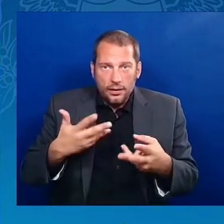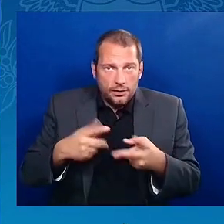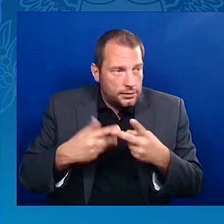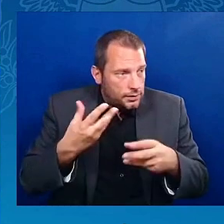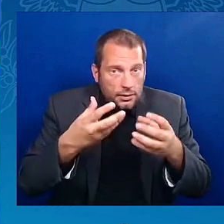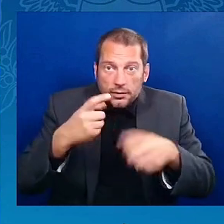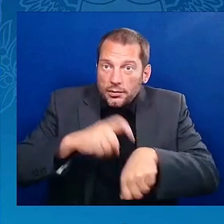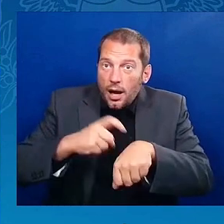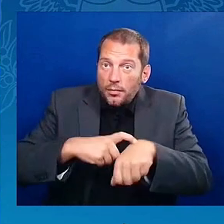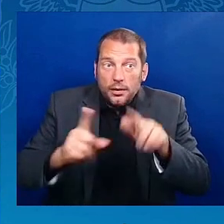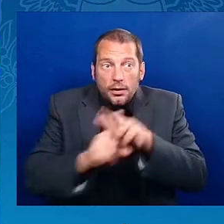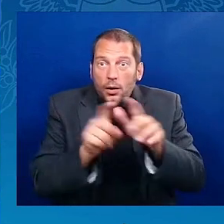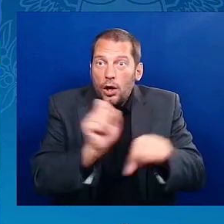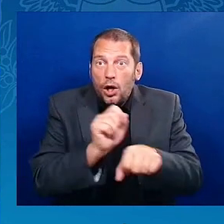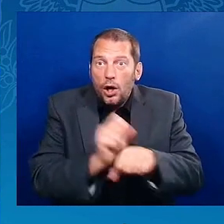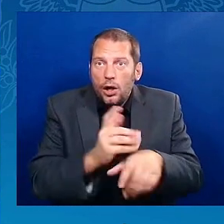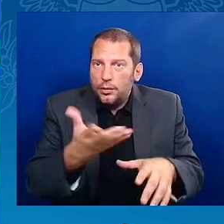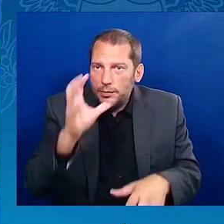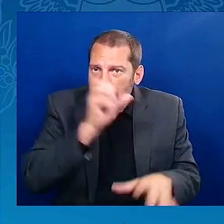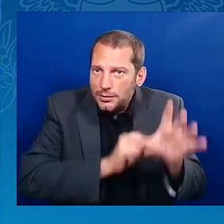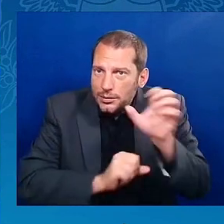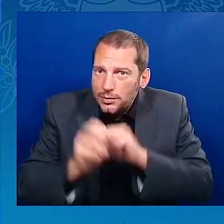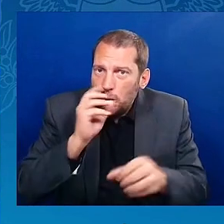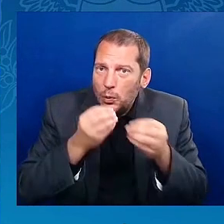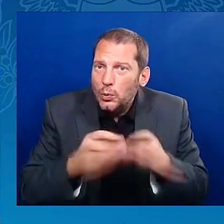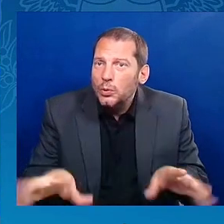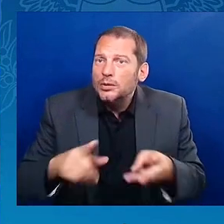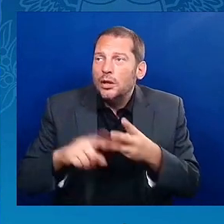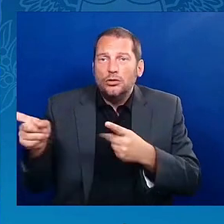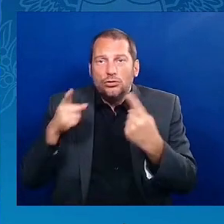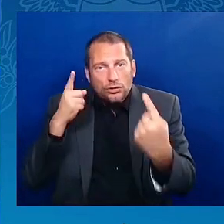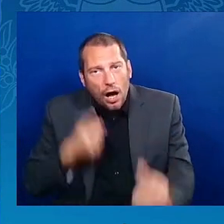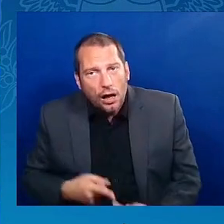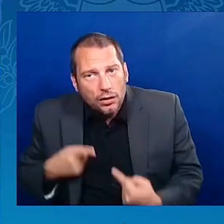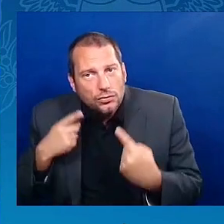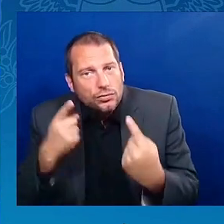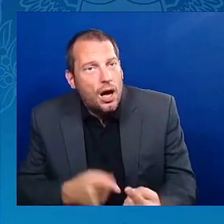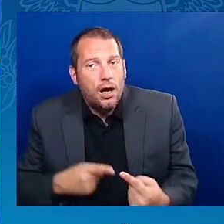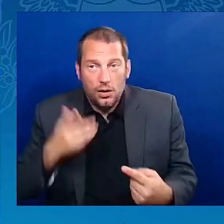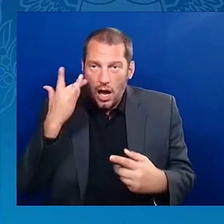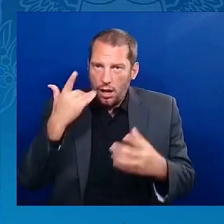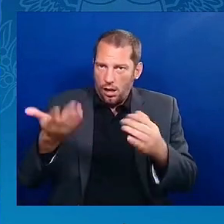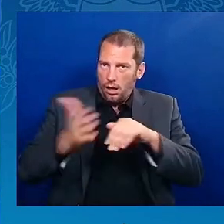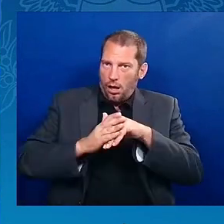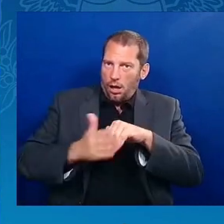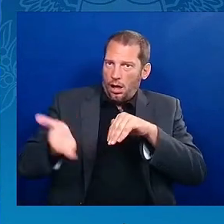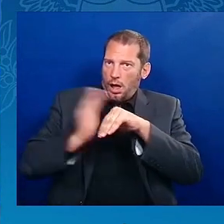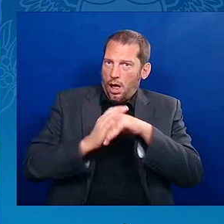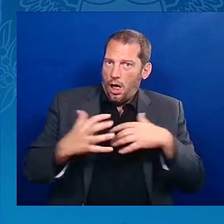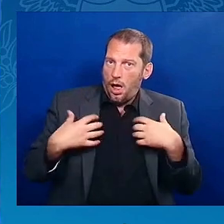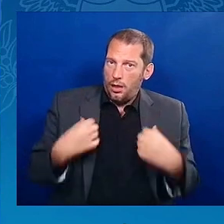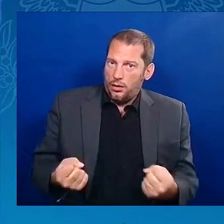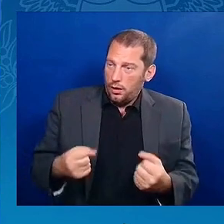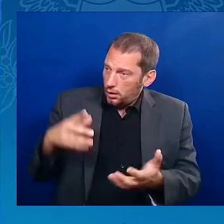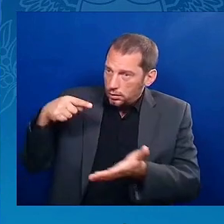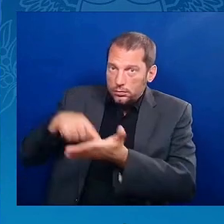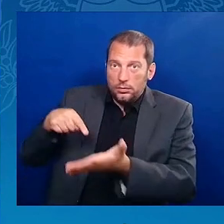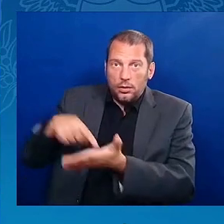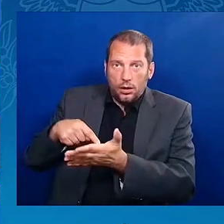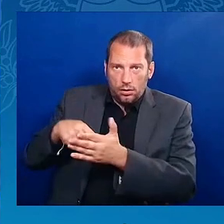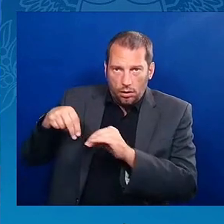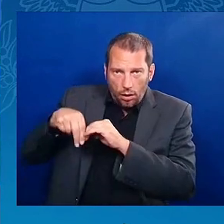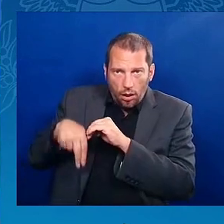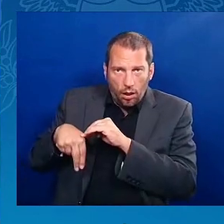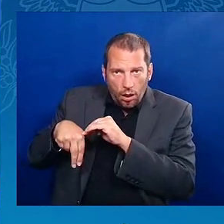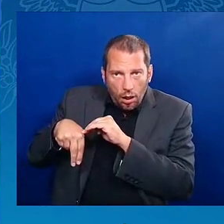ways because of their health issue. And this medical debt currently gets counted, has been